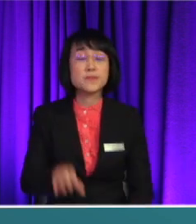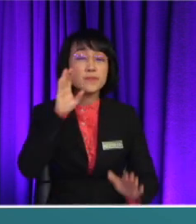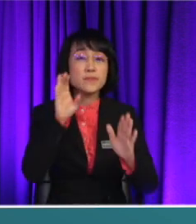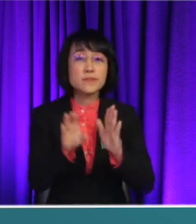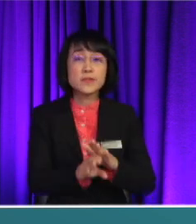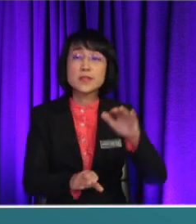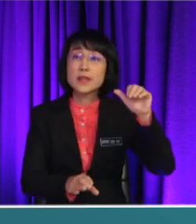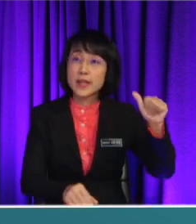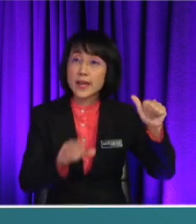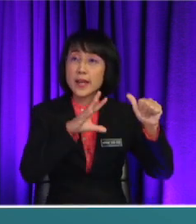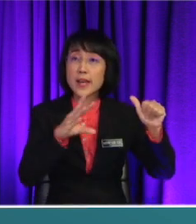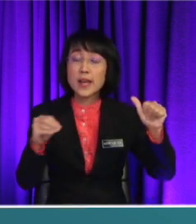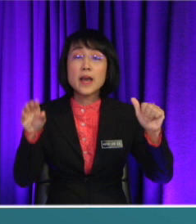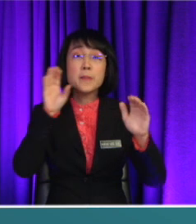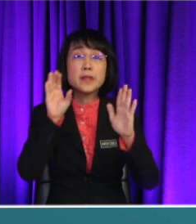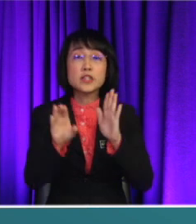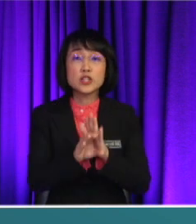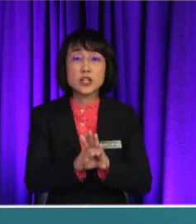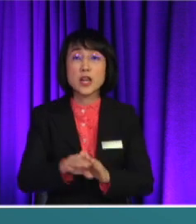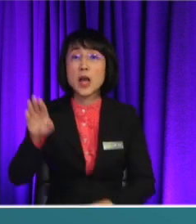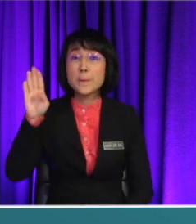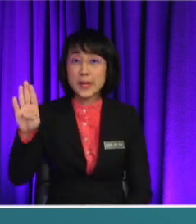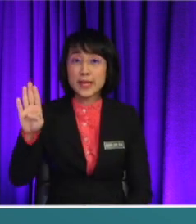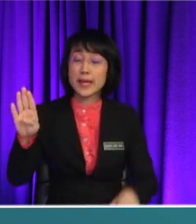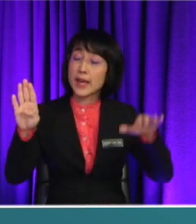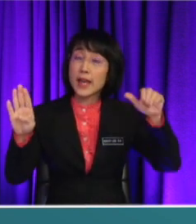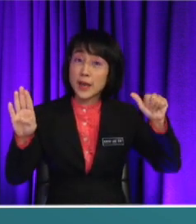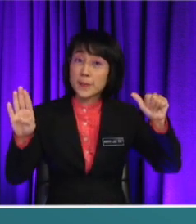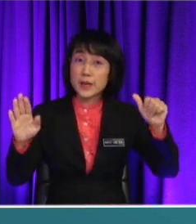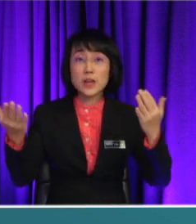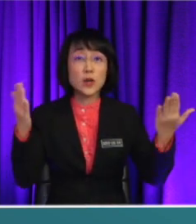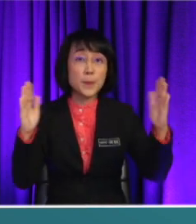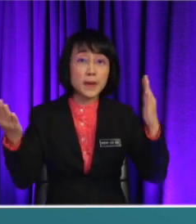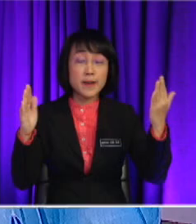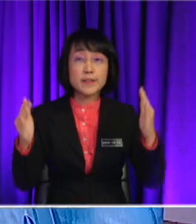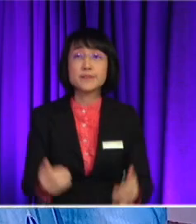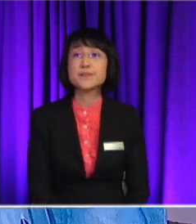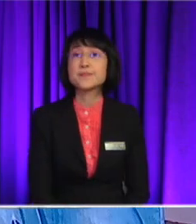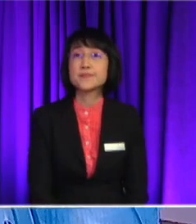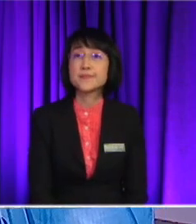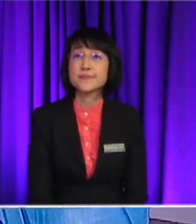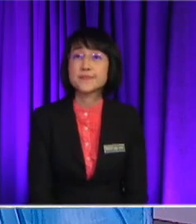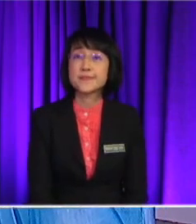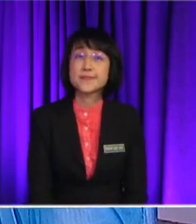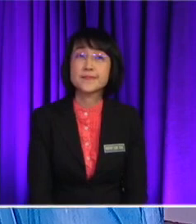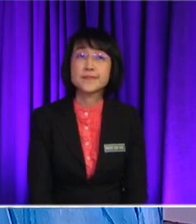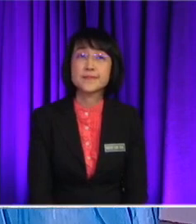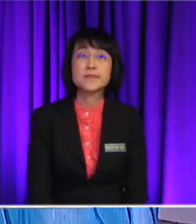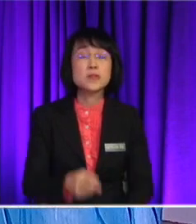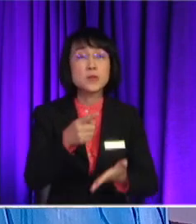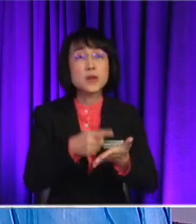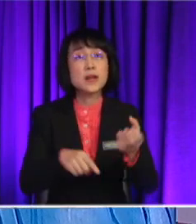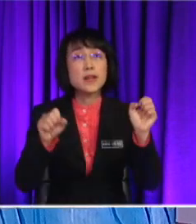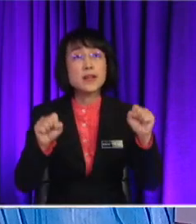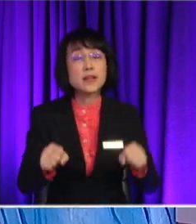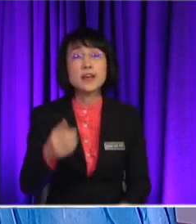Okay, and also picture B Okay, so before we continue with the task Maybe I can ask, my pupils here What can you see